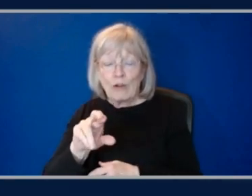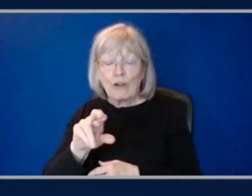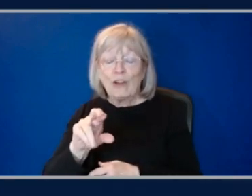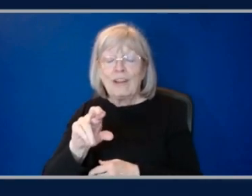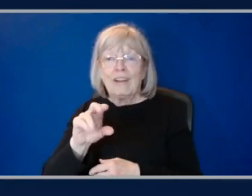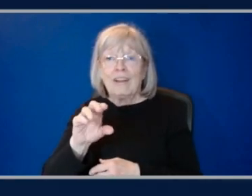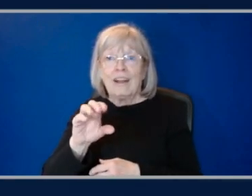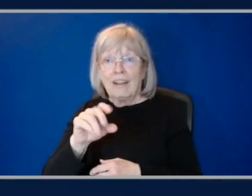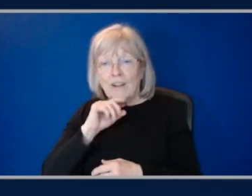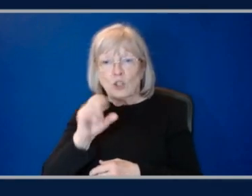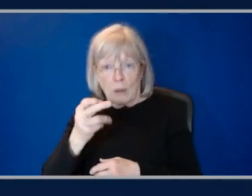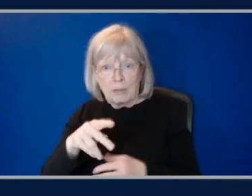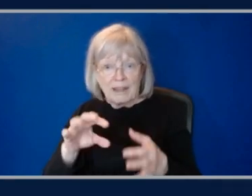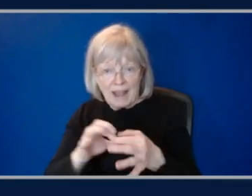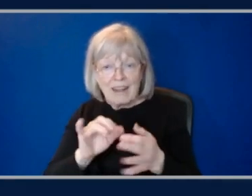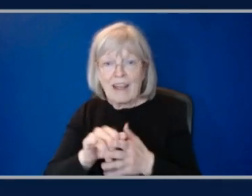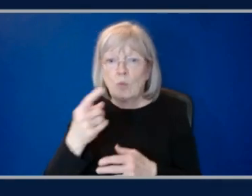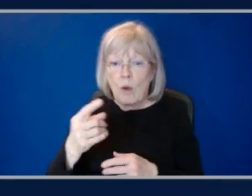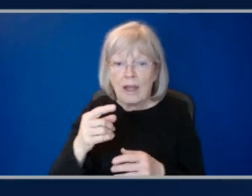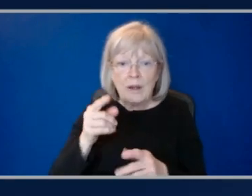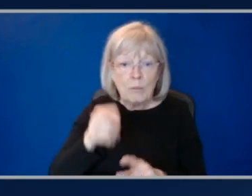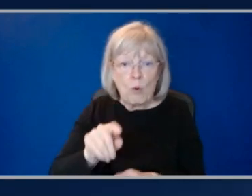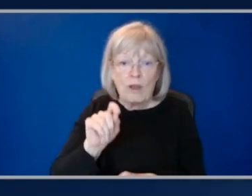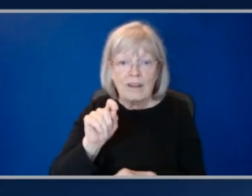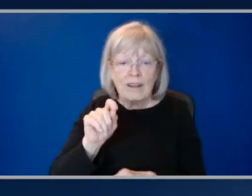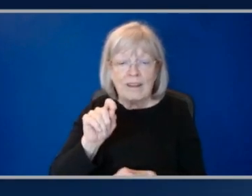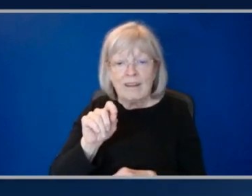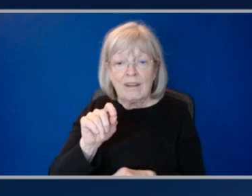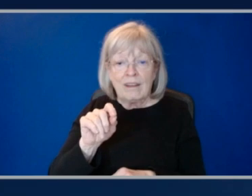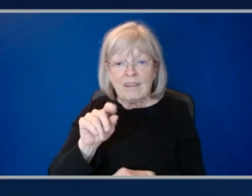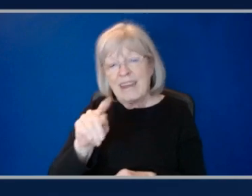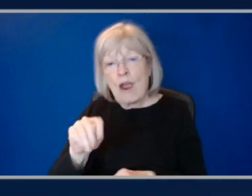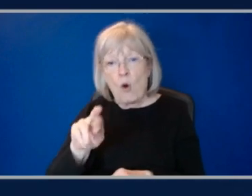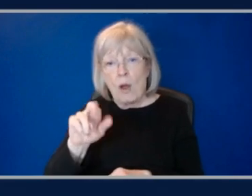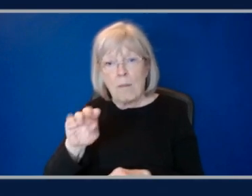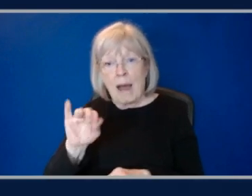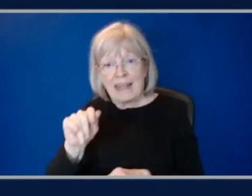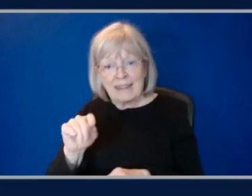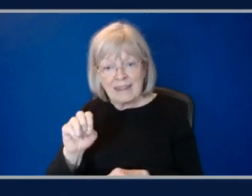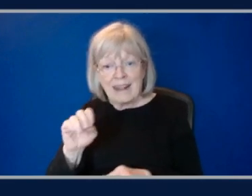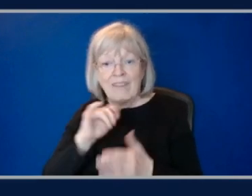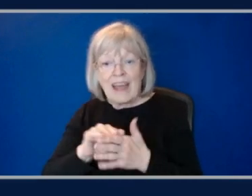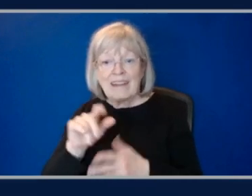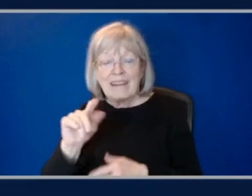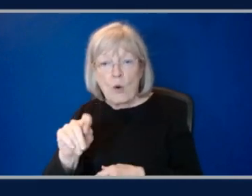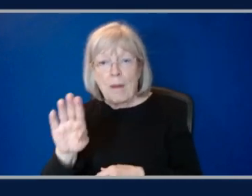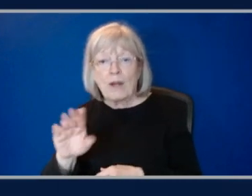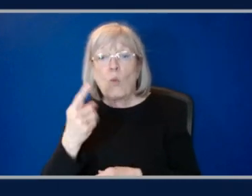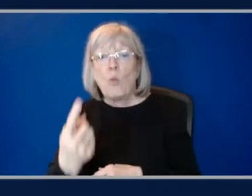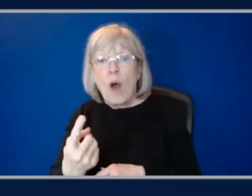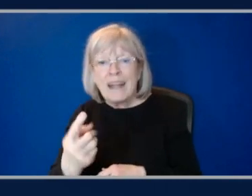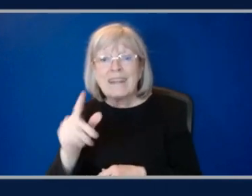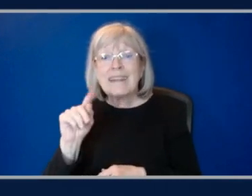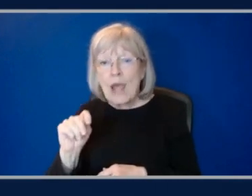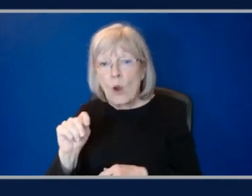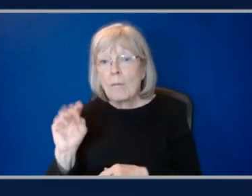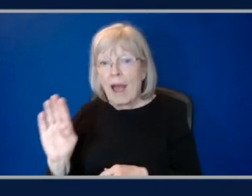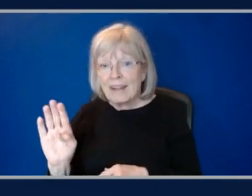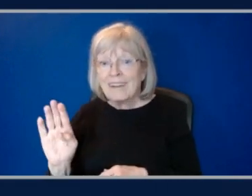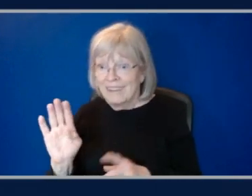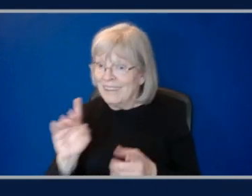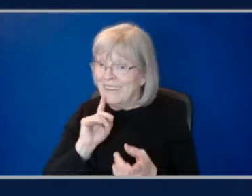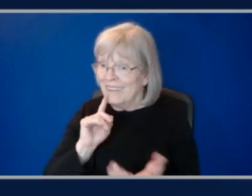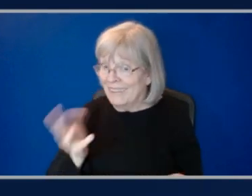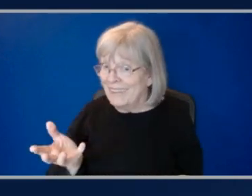terabyte per second connection in the server itself. terabyte, one terabyte. Yeah. And